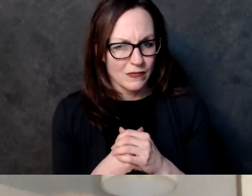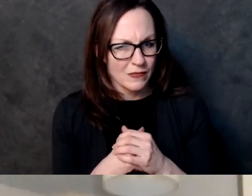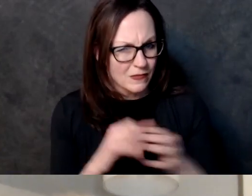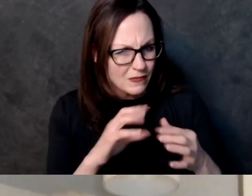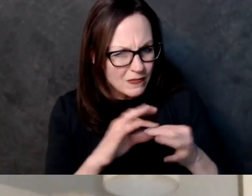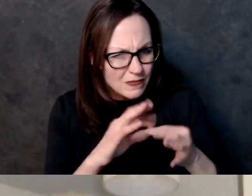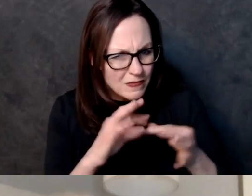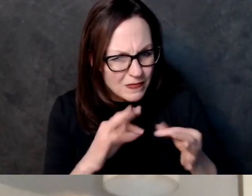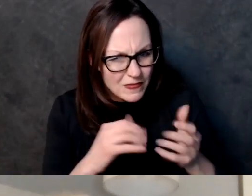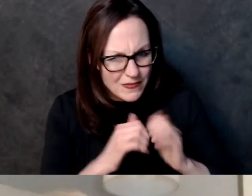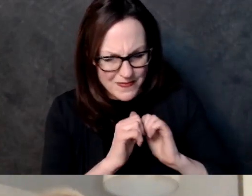otherwise i can keep i keep going